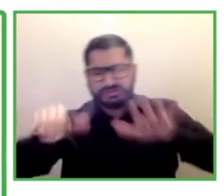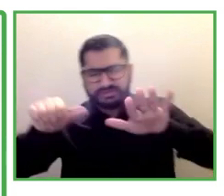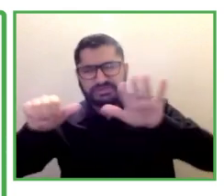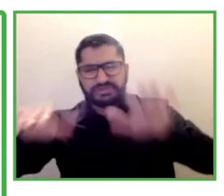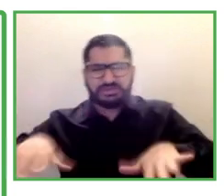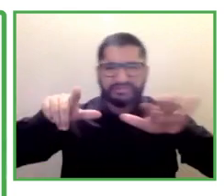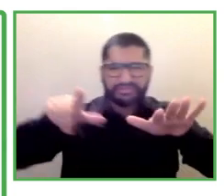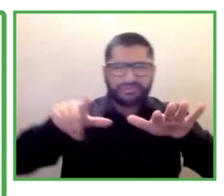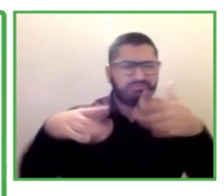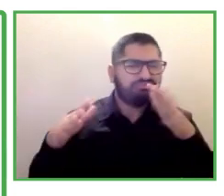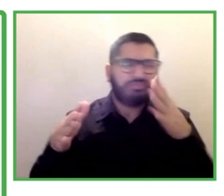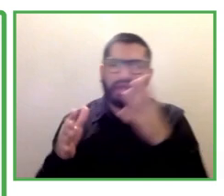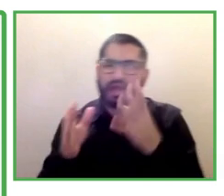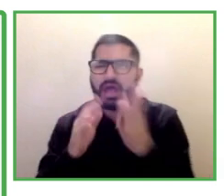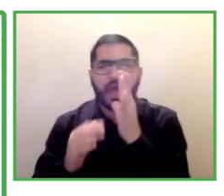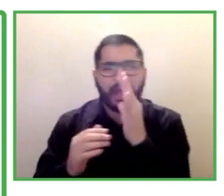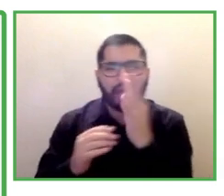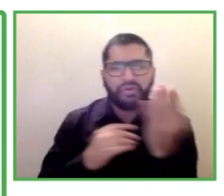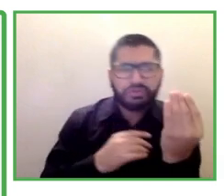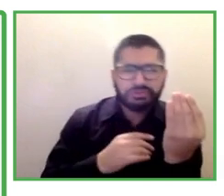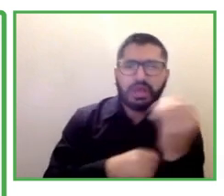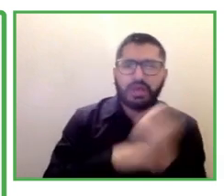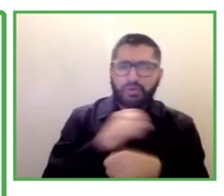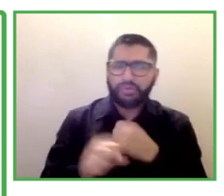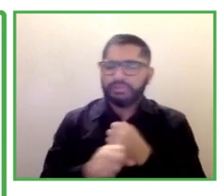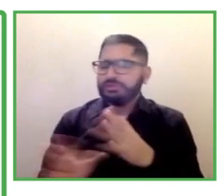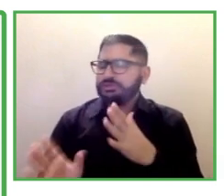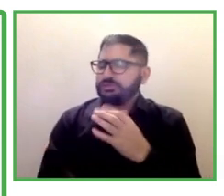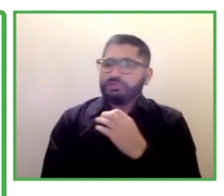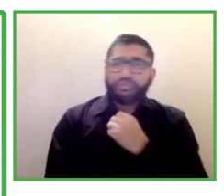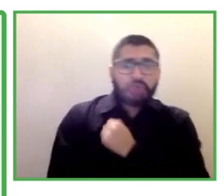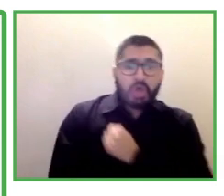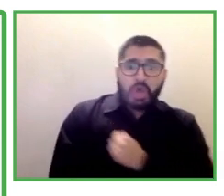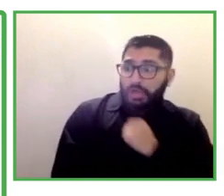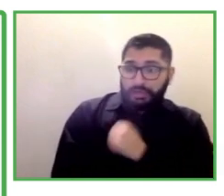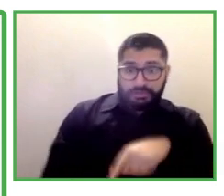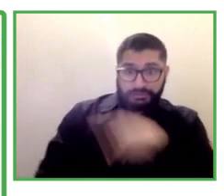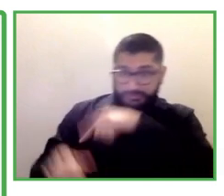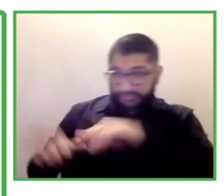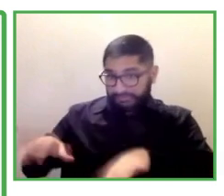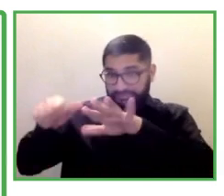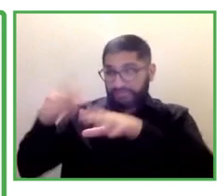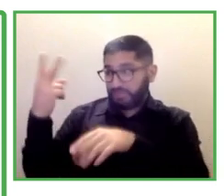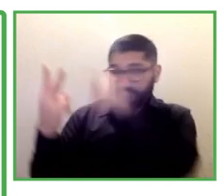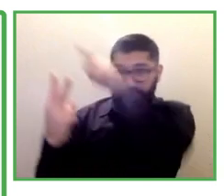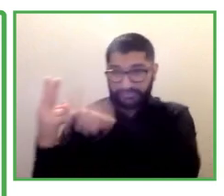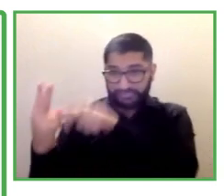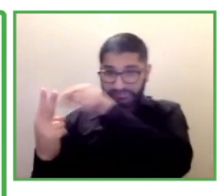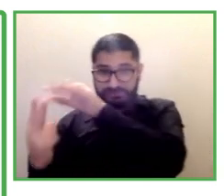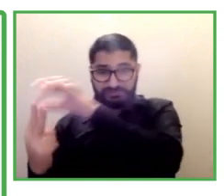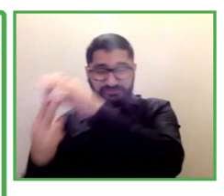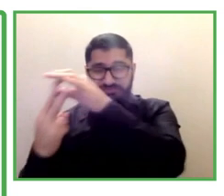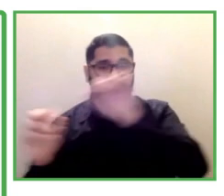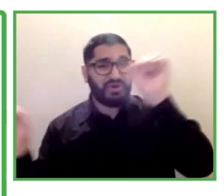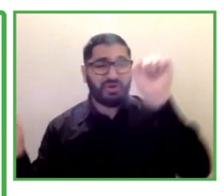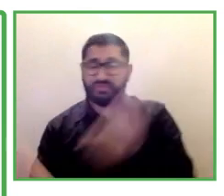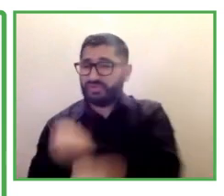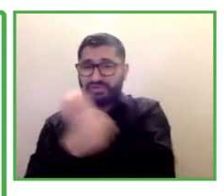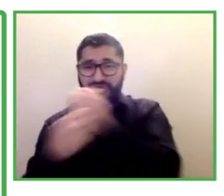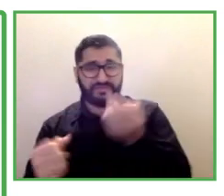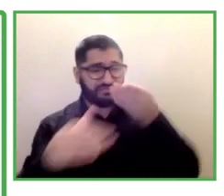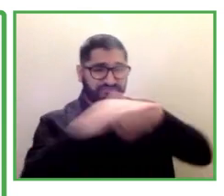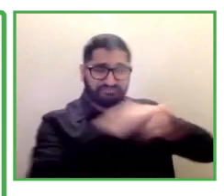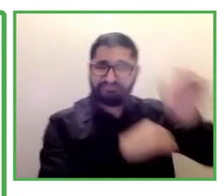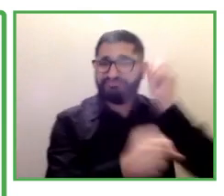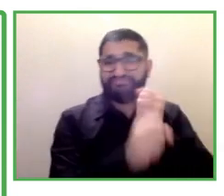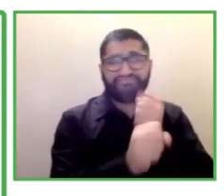It just was not going to be a good fit for them so I did just want to clarify that as we move on but here's two wonderful wonderful